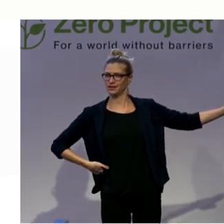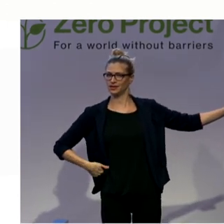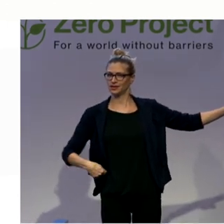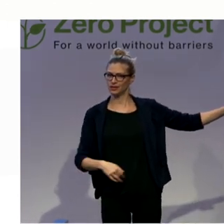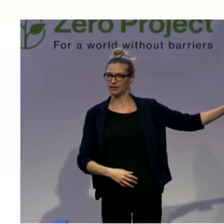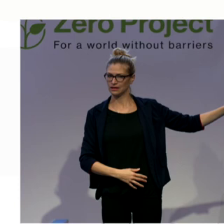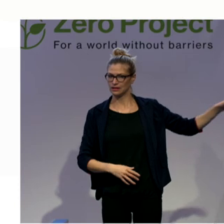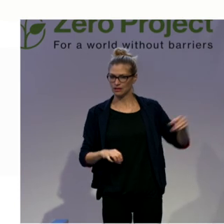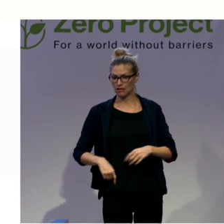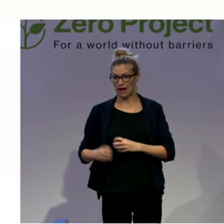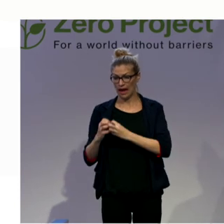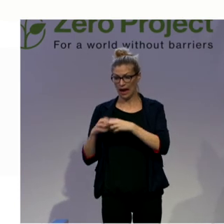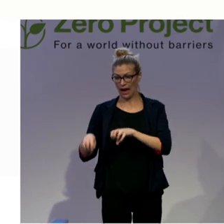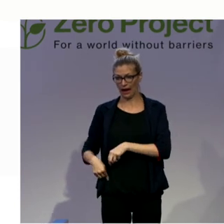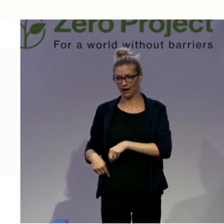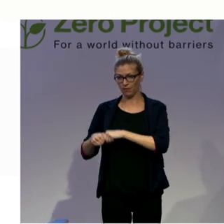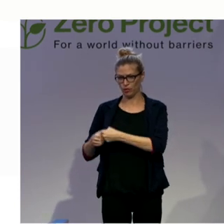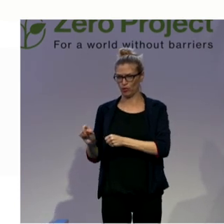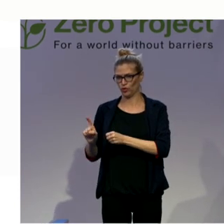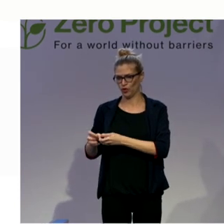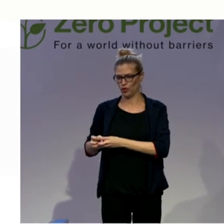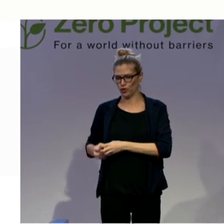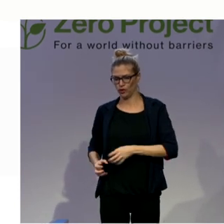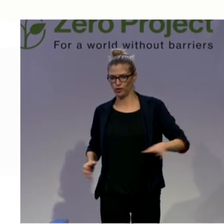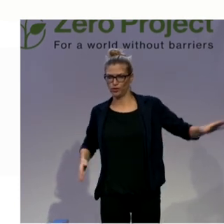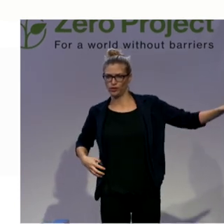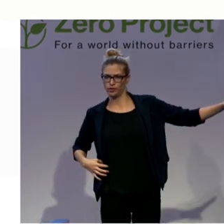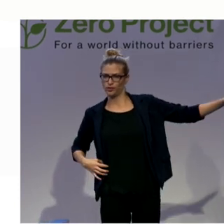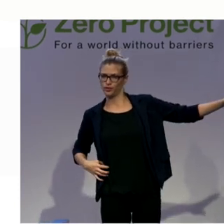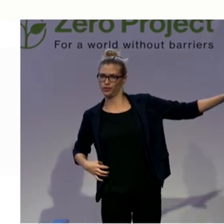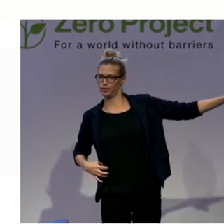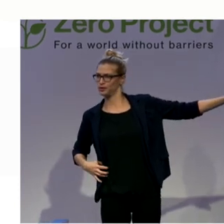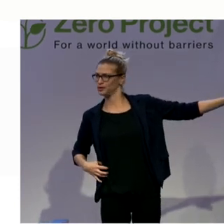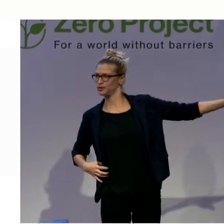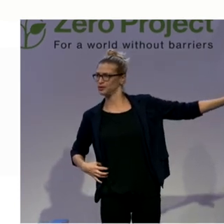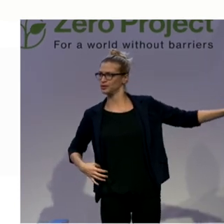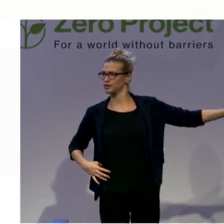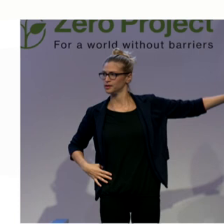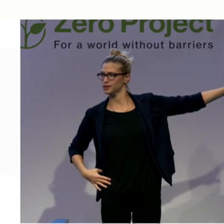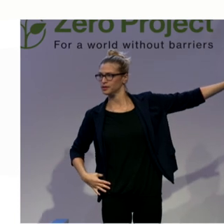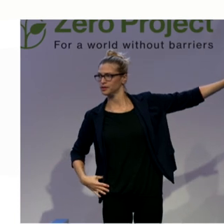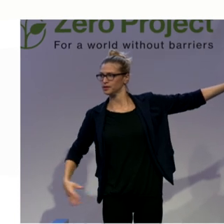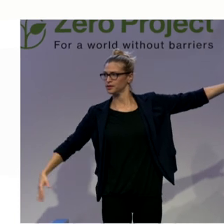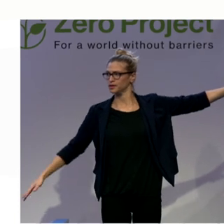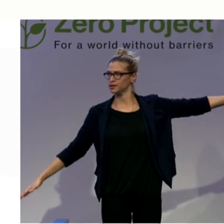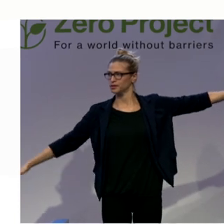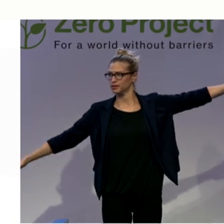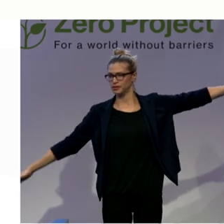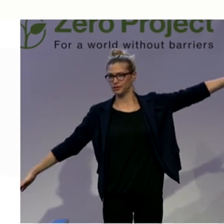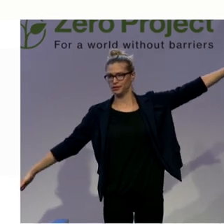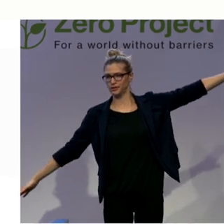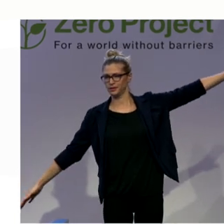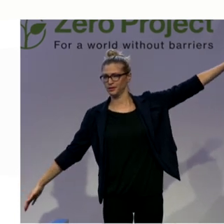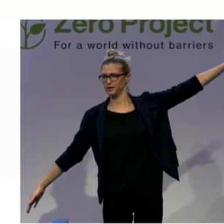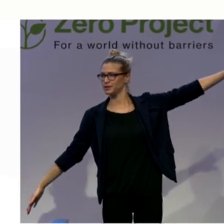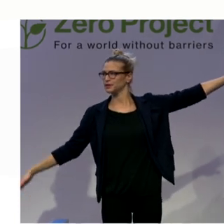will need to flex the way that can open your left ribs more. So, keeping your shoulders